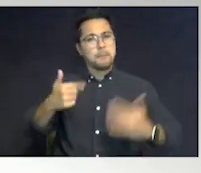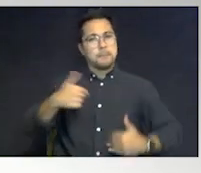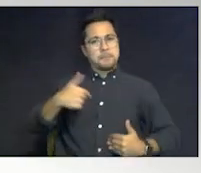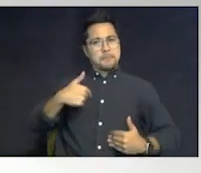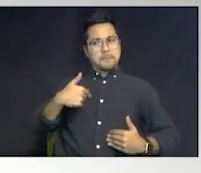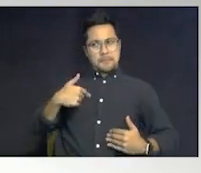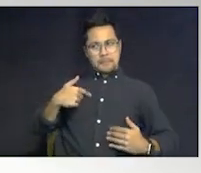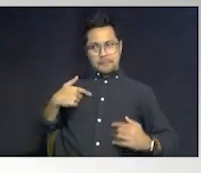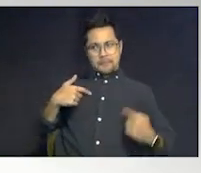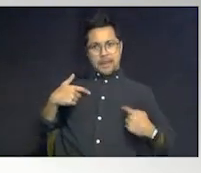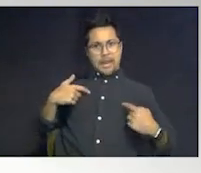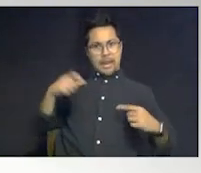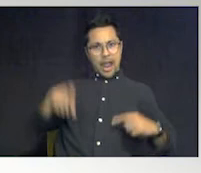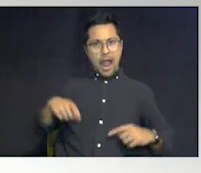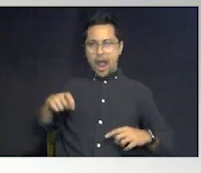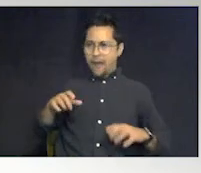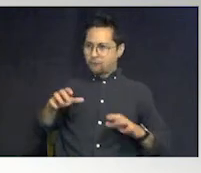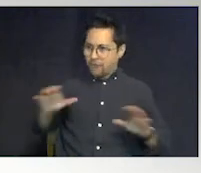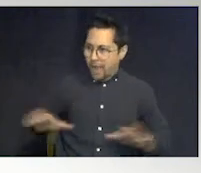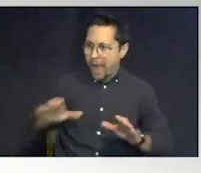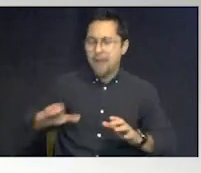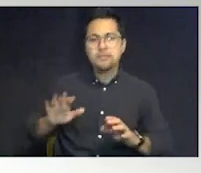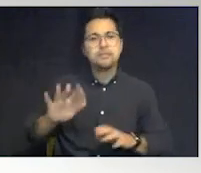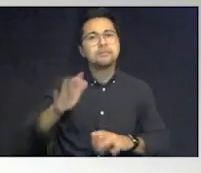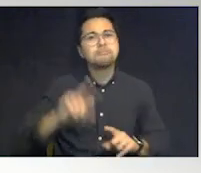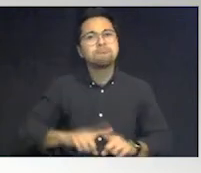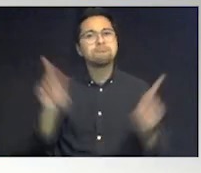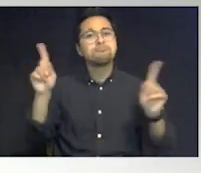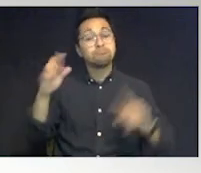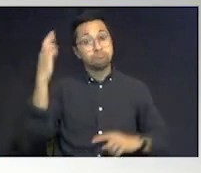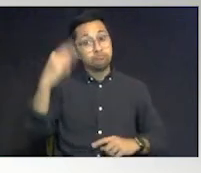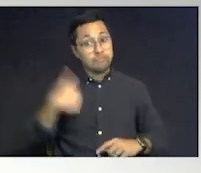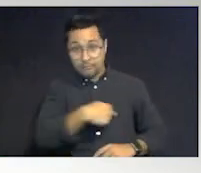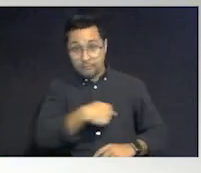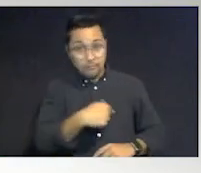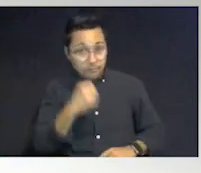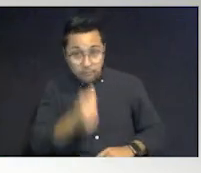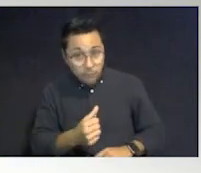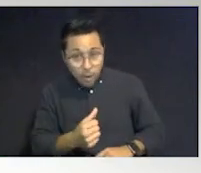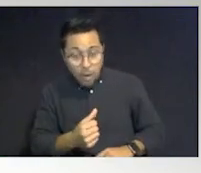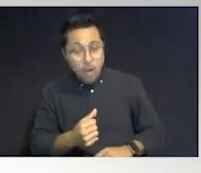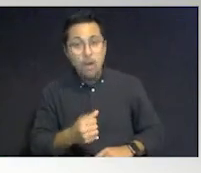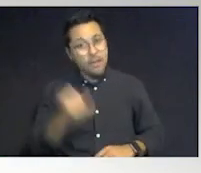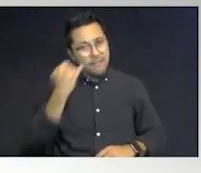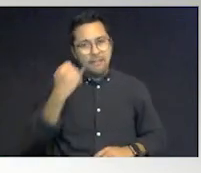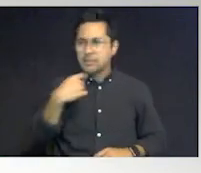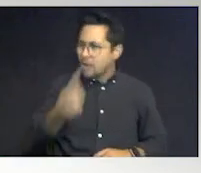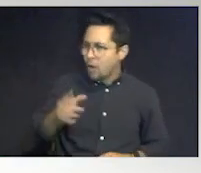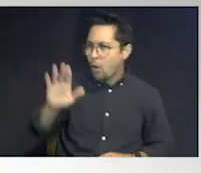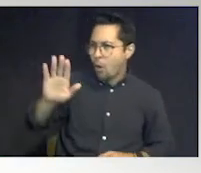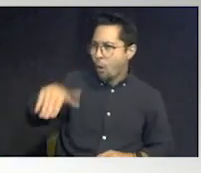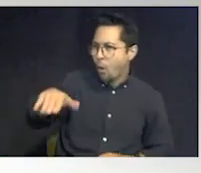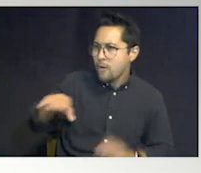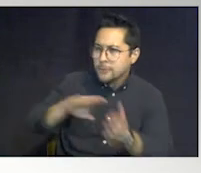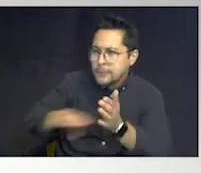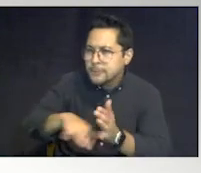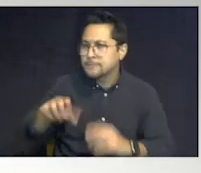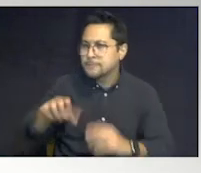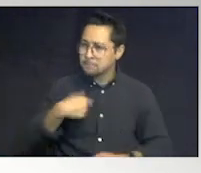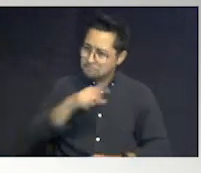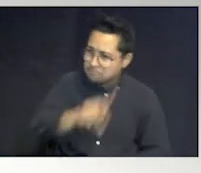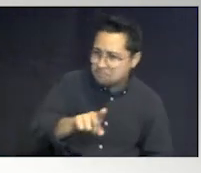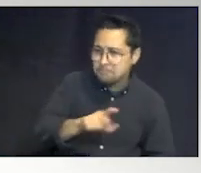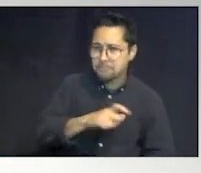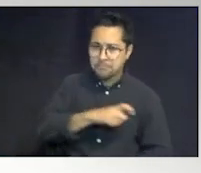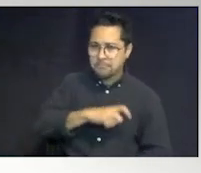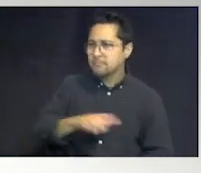start acting differently because if we don't, if I tell you, excuse me, ma if I tell you a command as a law enforcement